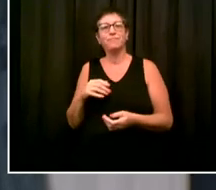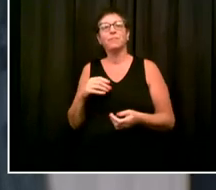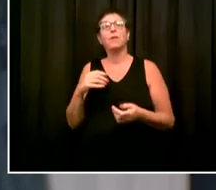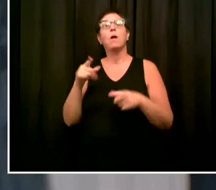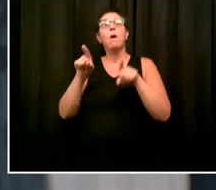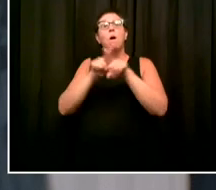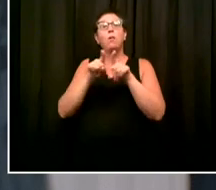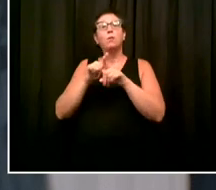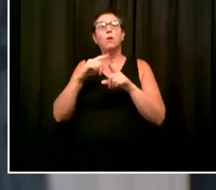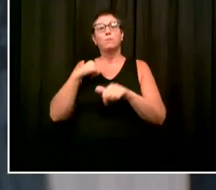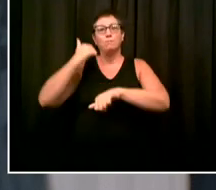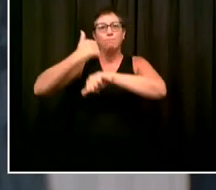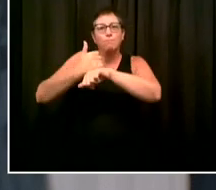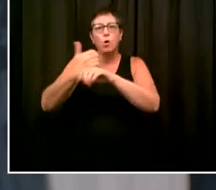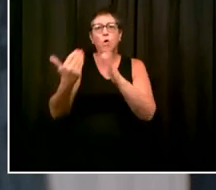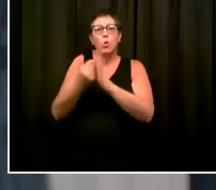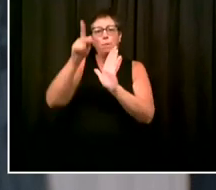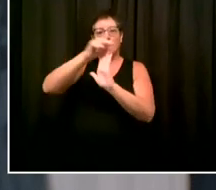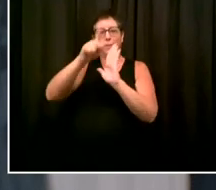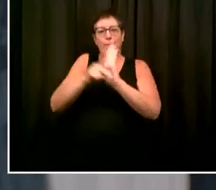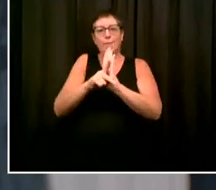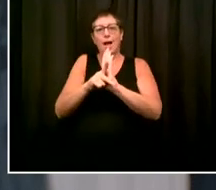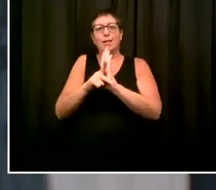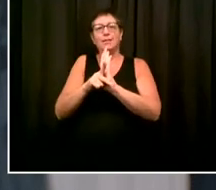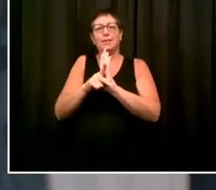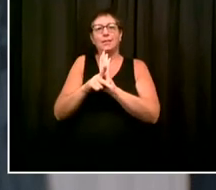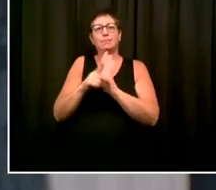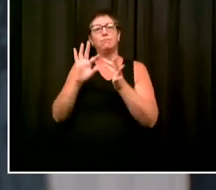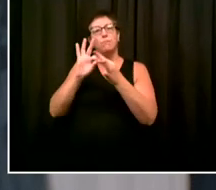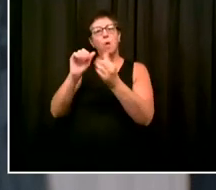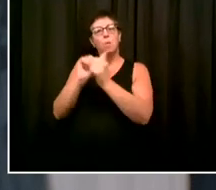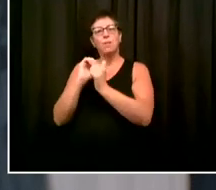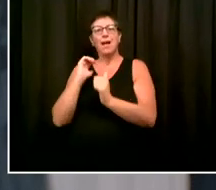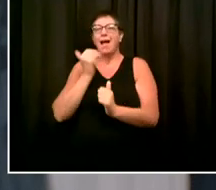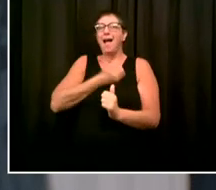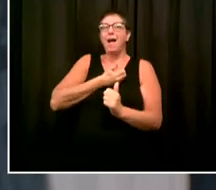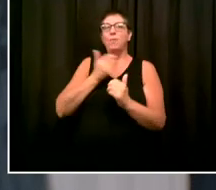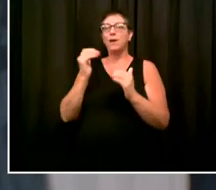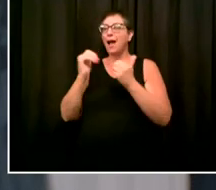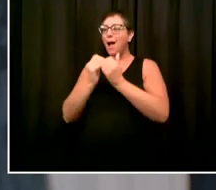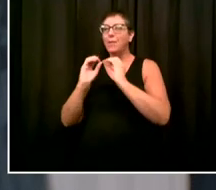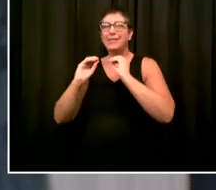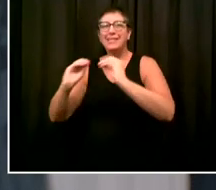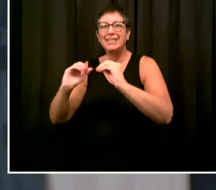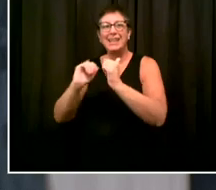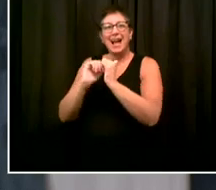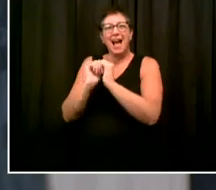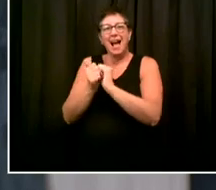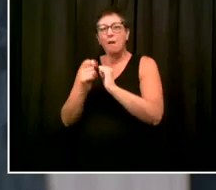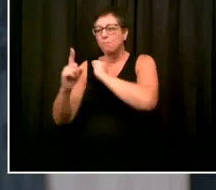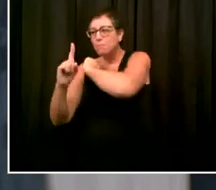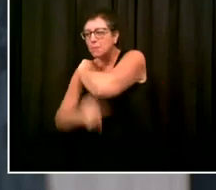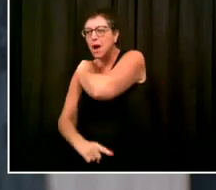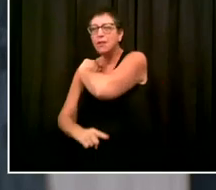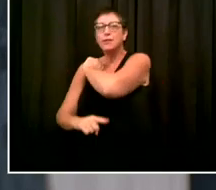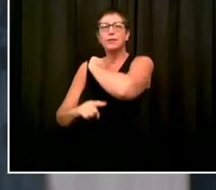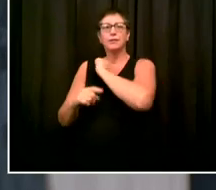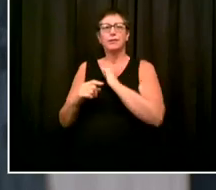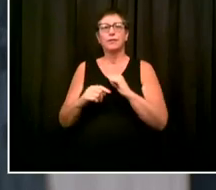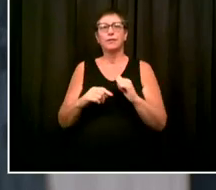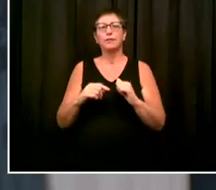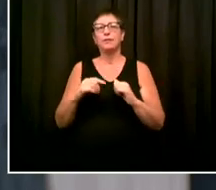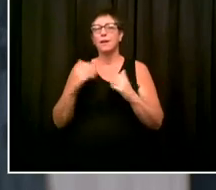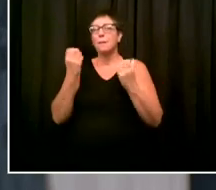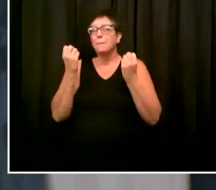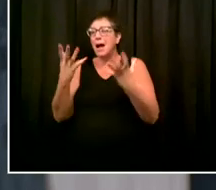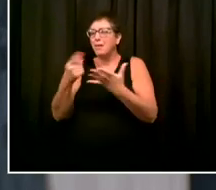terms of restorative practices and not criminalizing student behavior in school. All of those things work together to